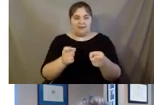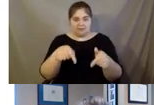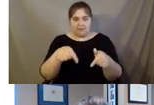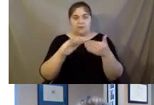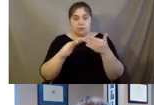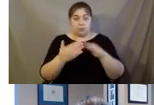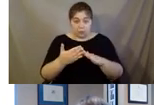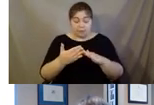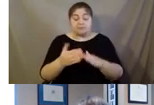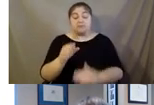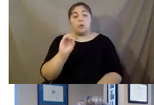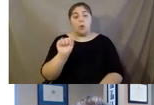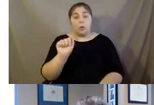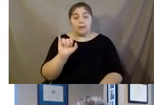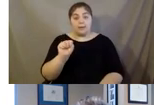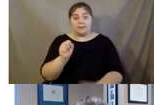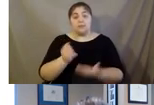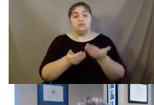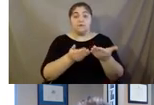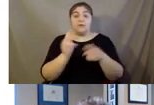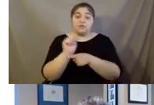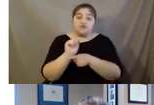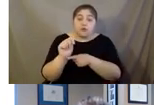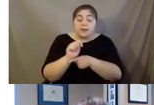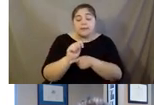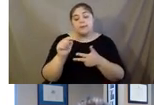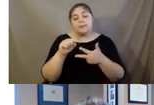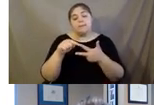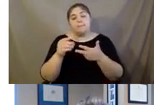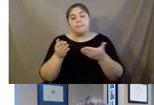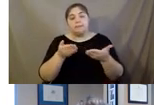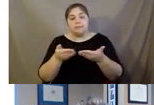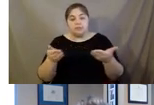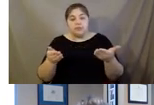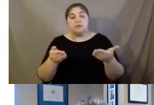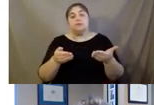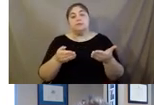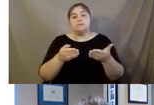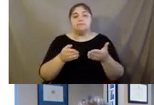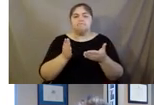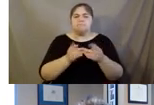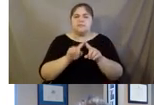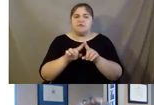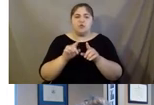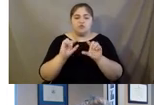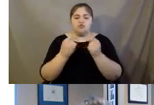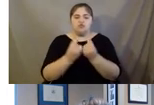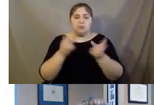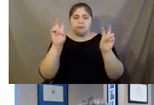Essentially, OASIS provides training and materials and then outlines group topics. And there are upwards of